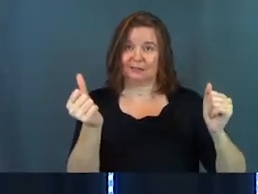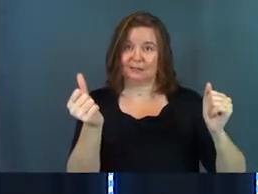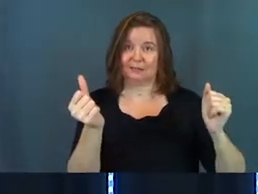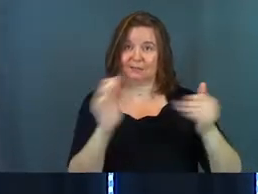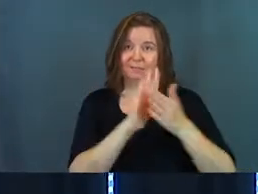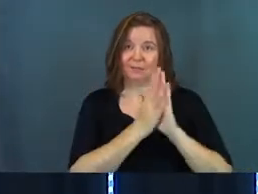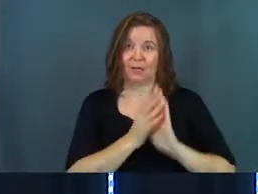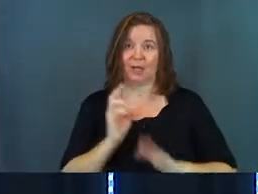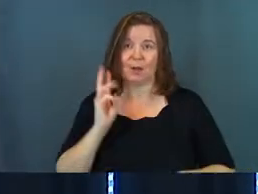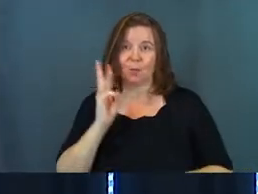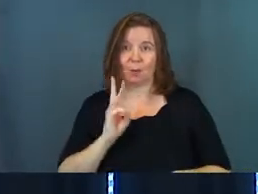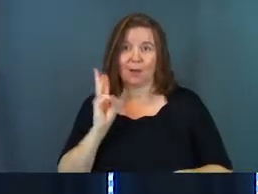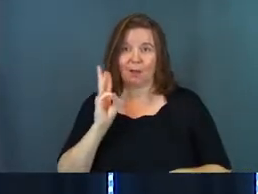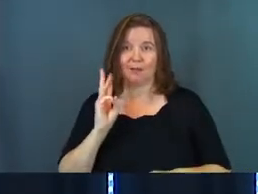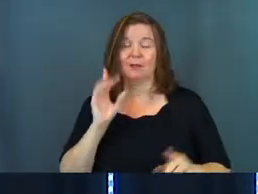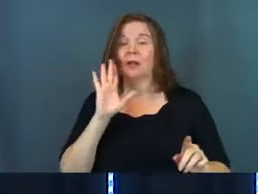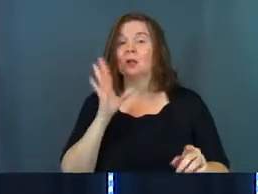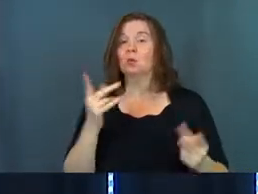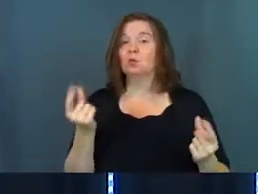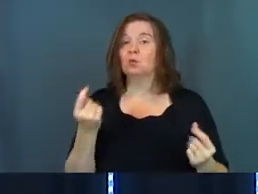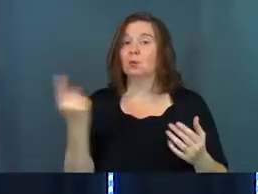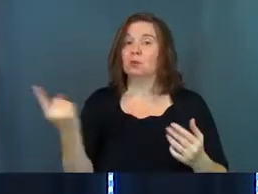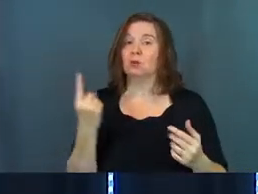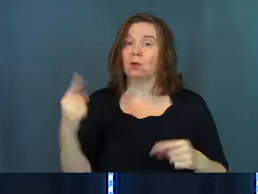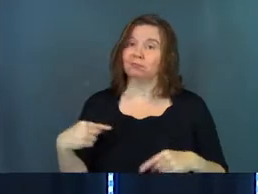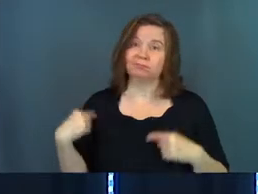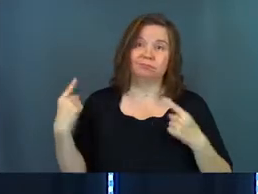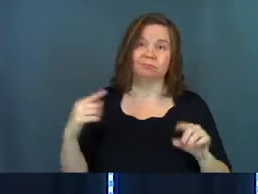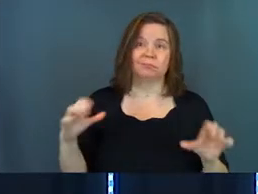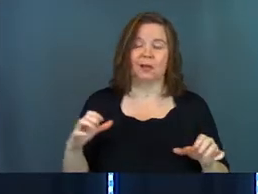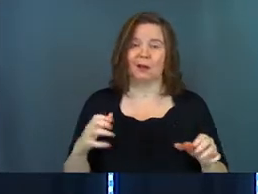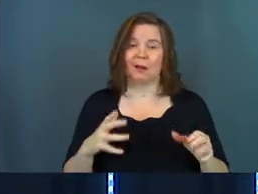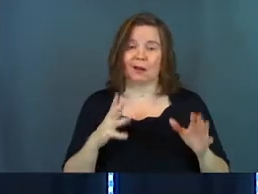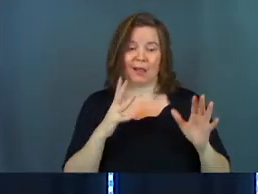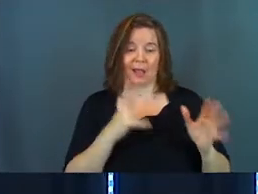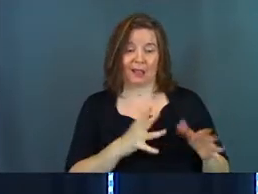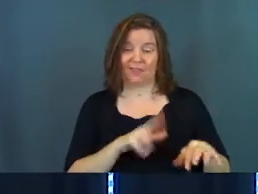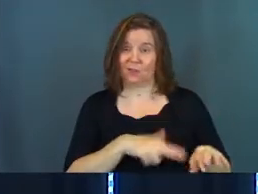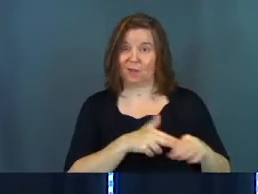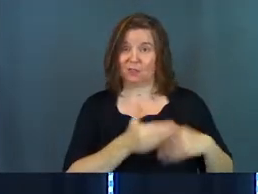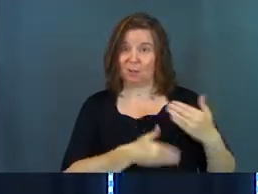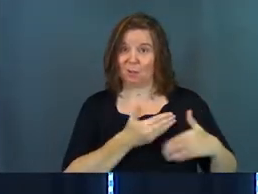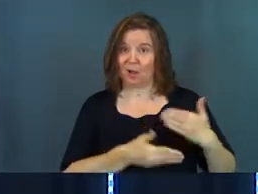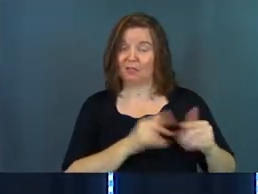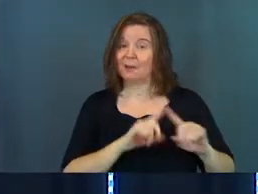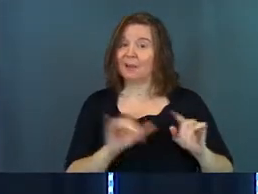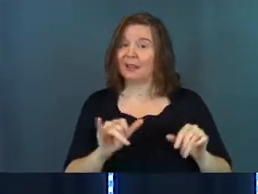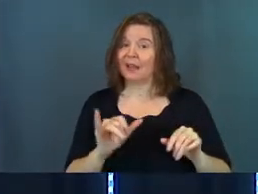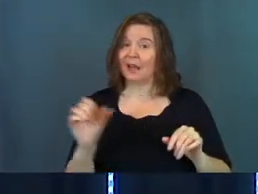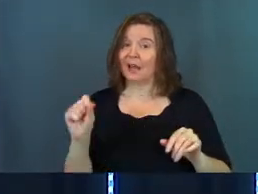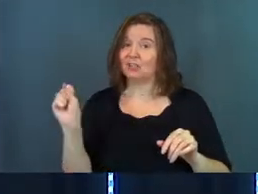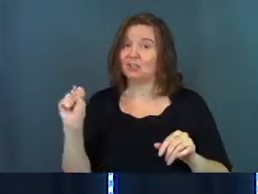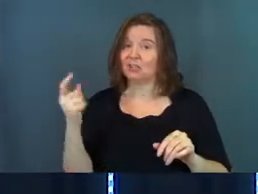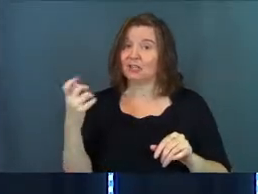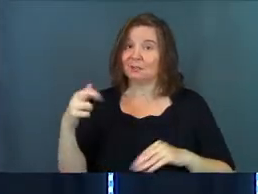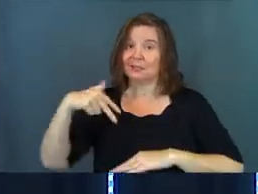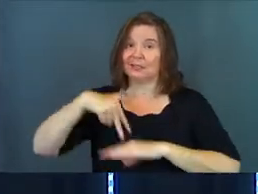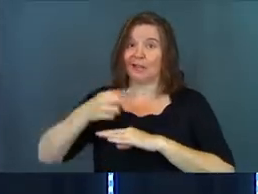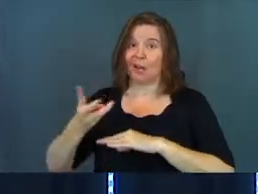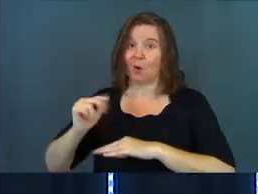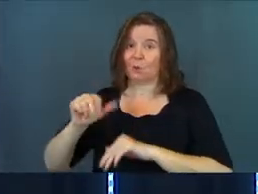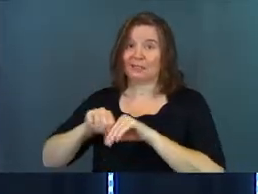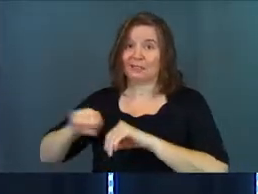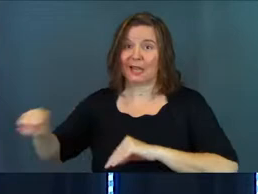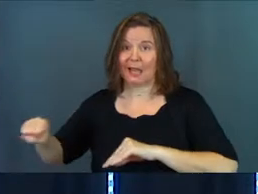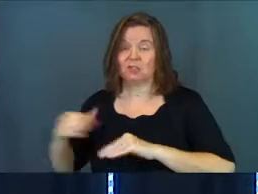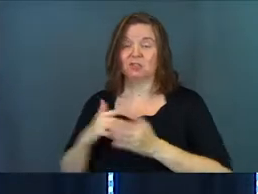to wine. And he's going to do what he has always done and left to natural process. But like Shakespeare standing on his own